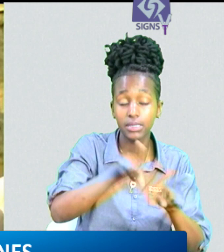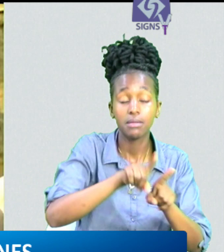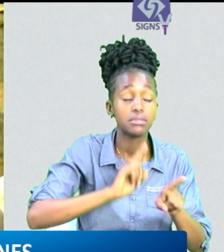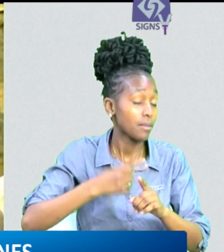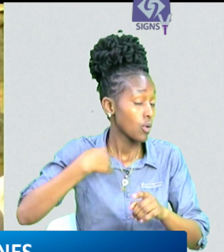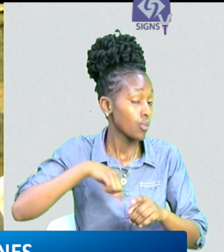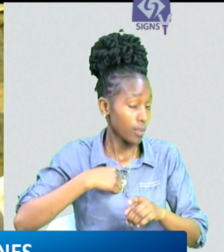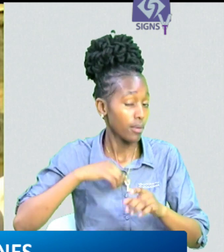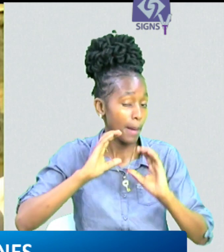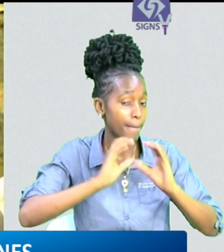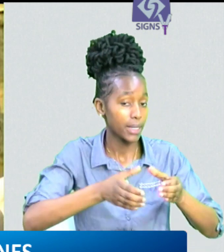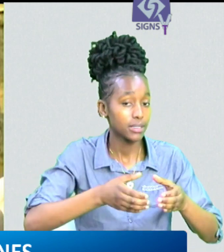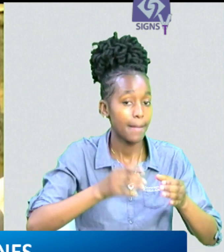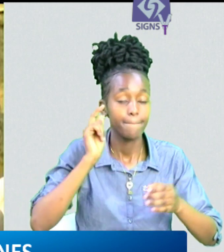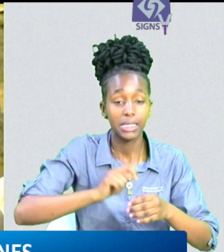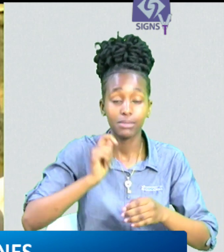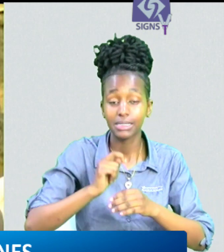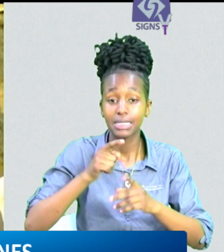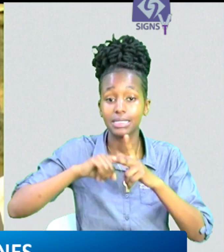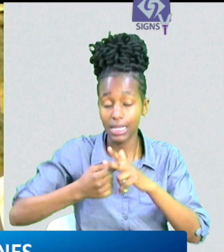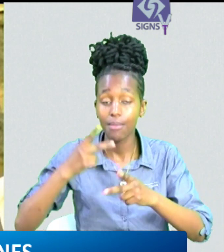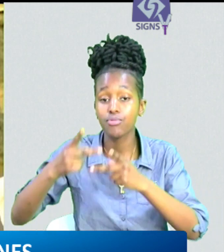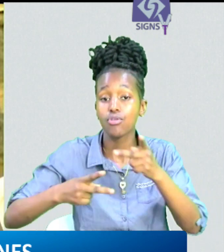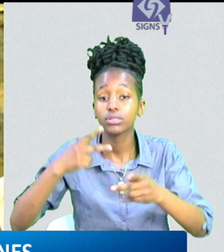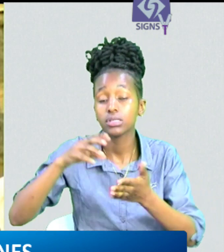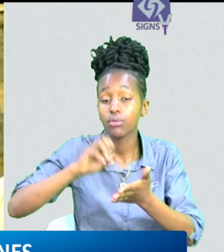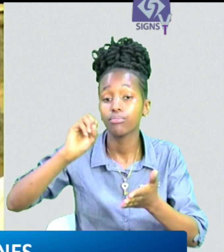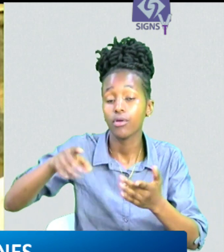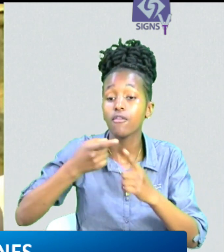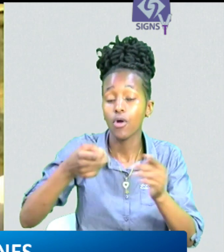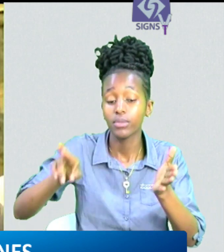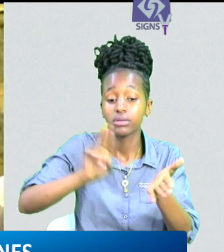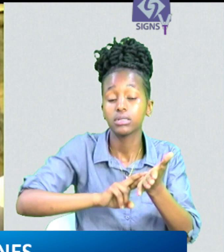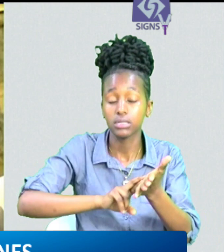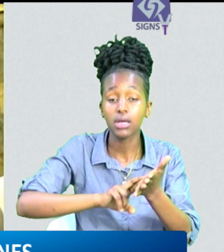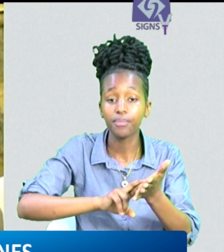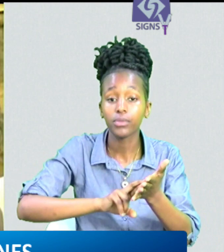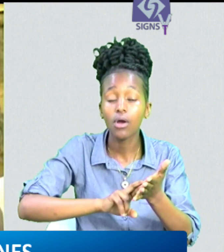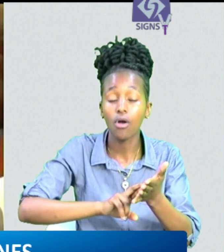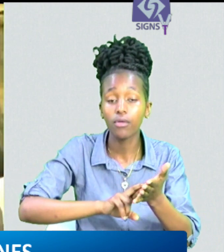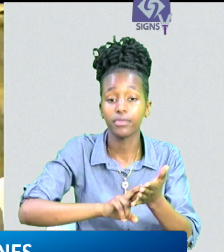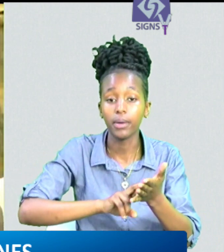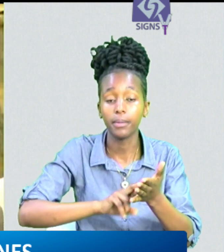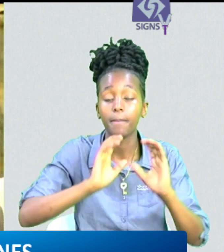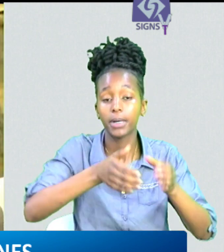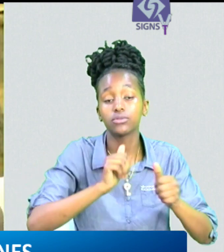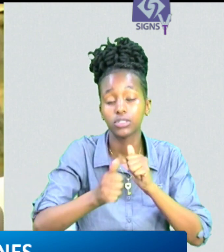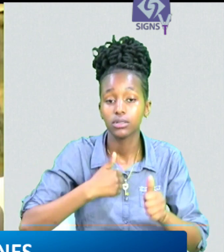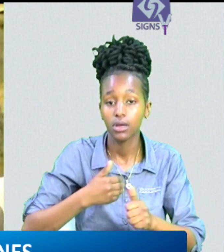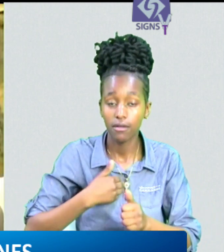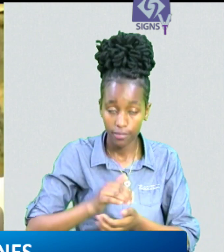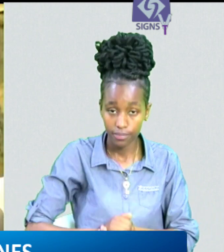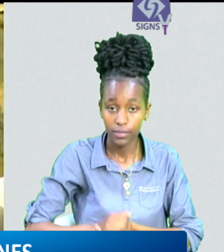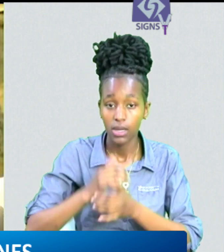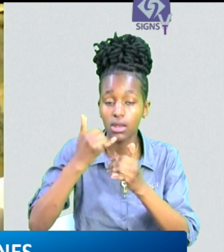that is odm and the party is hereby directed to commence the process of removing them from the